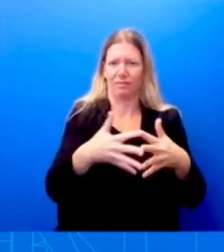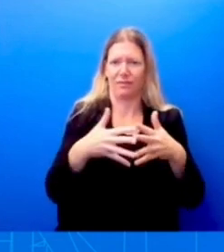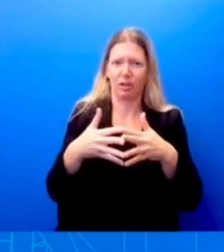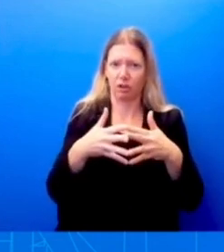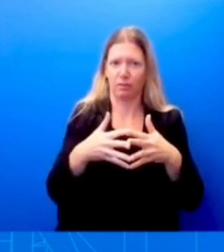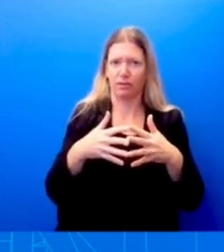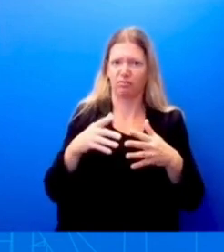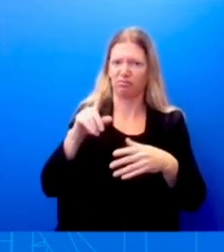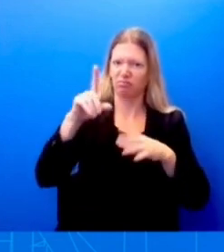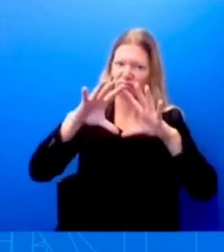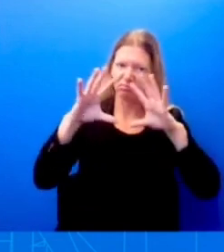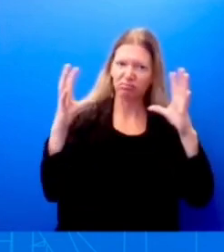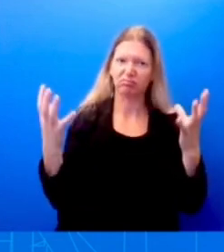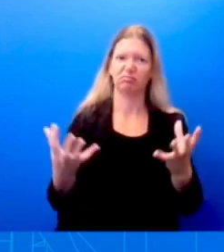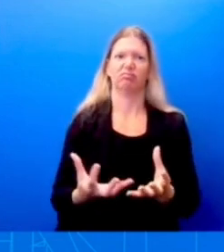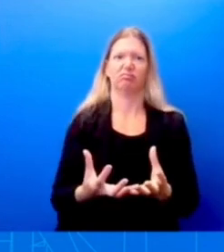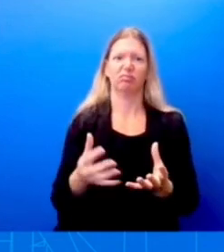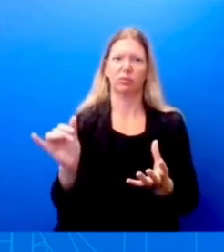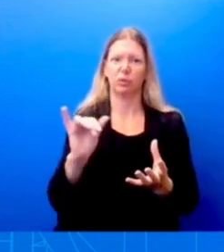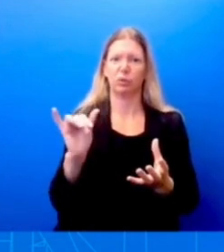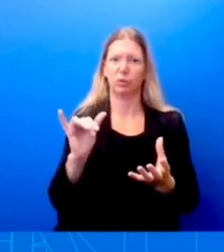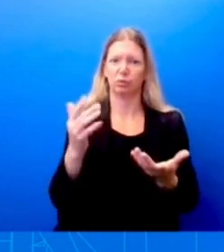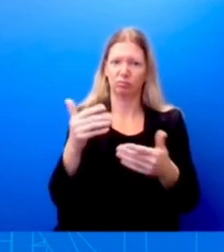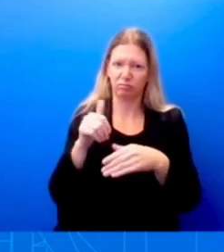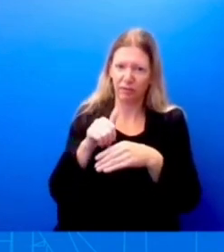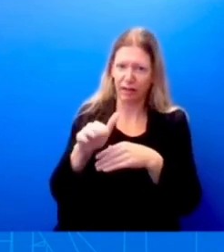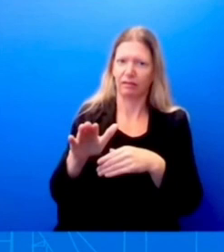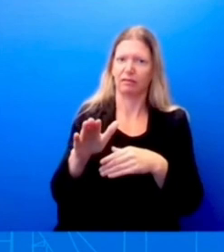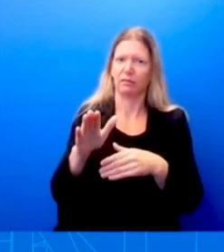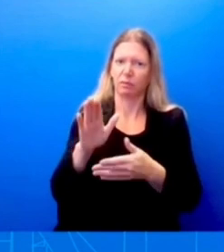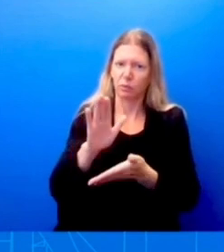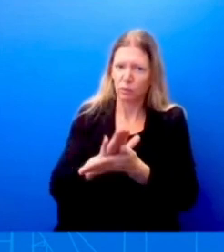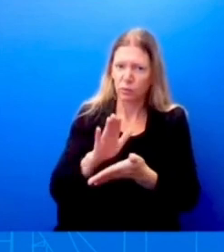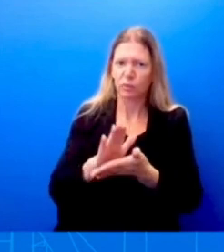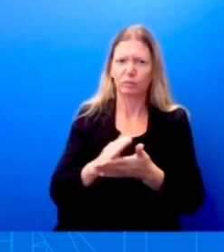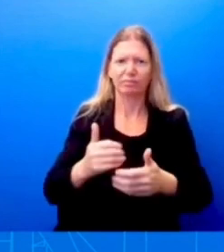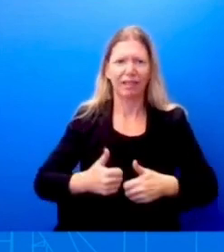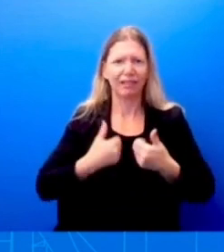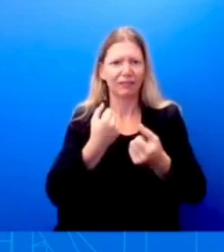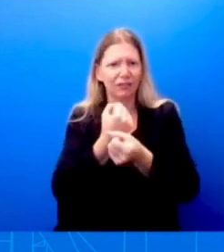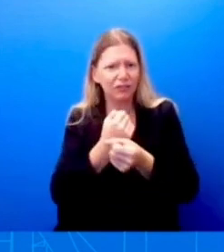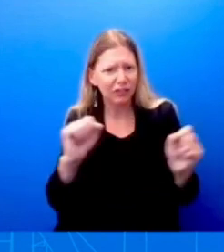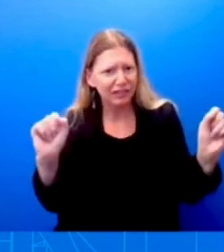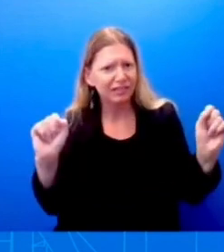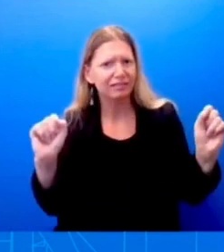being able to, to, to live freely and be able to go to school and get the education.